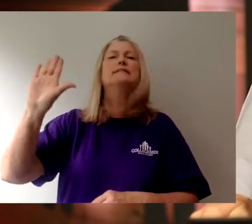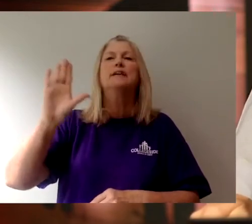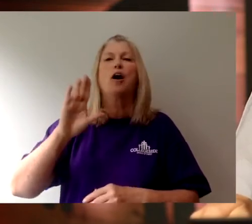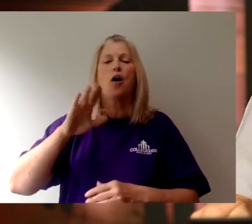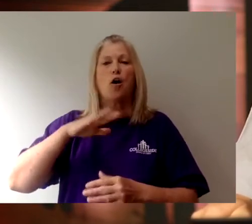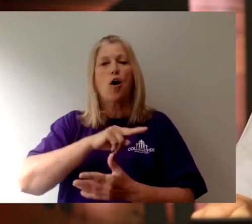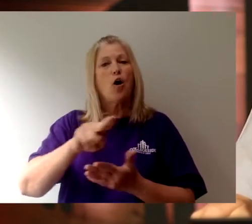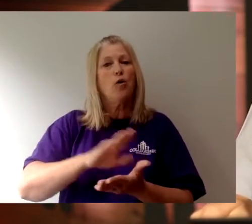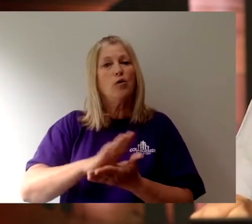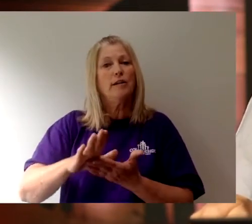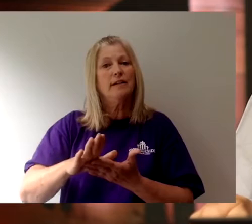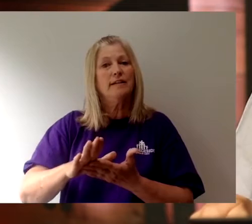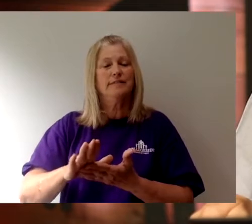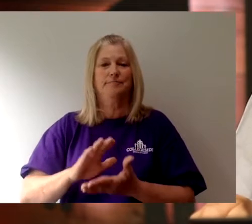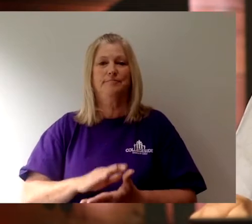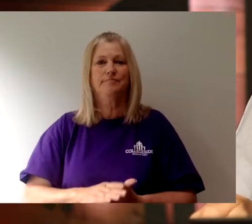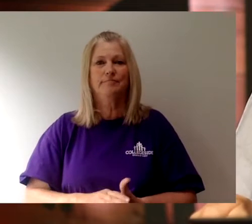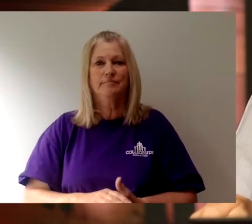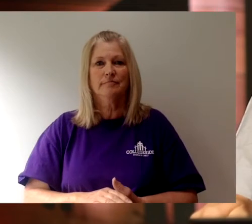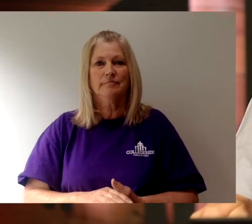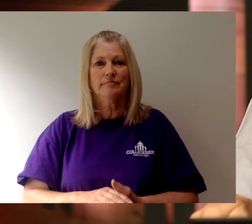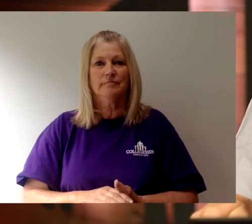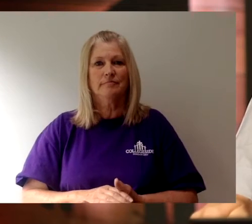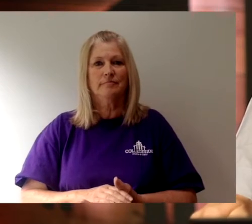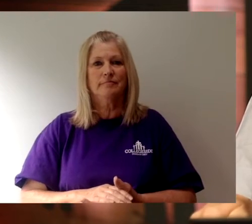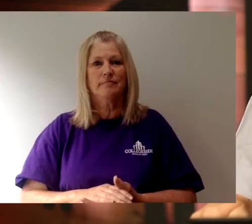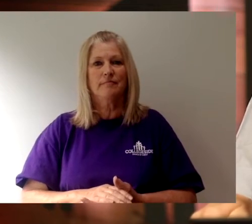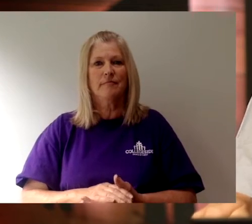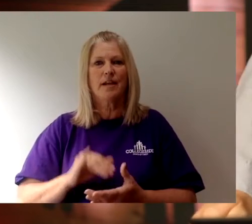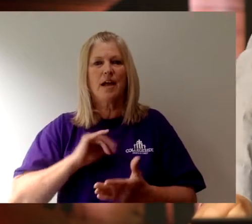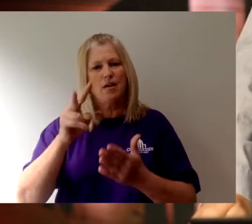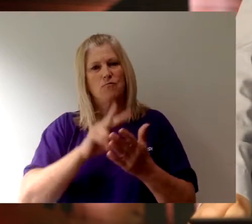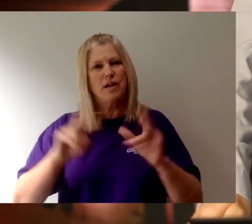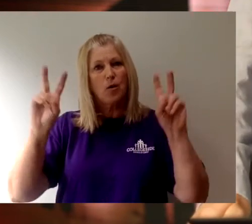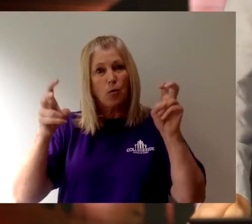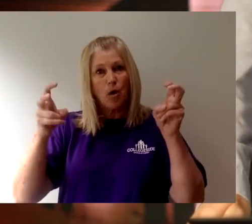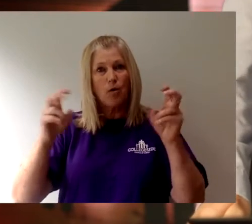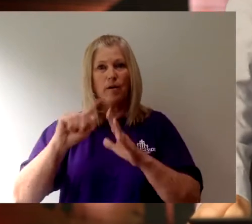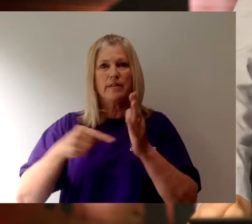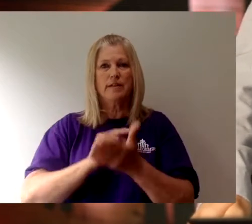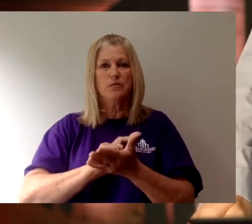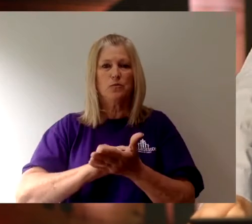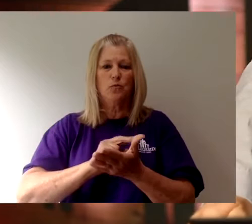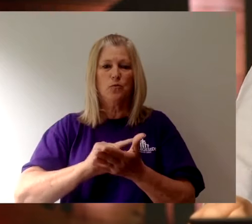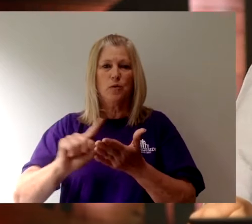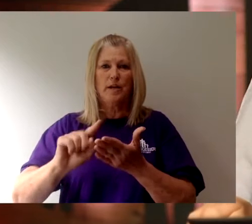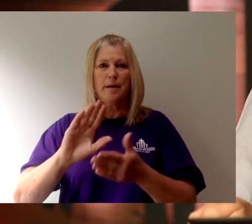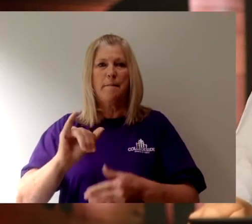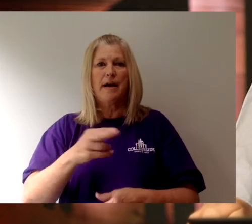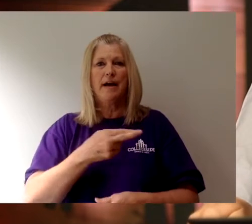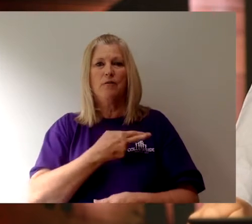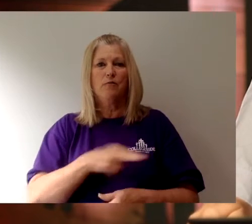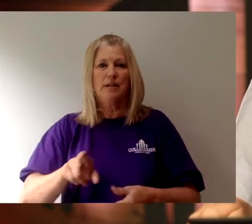And if he wasn't holy, he wouldn't be God. I read a quote this week by a